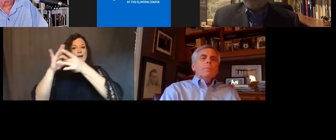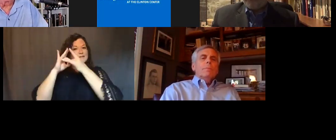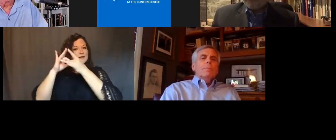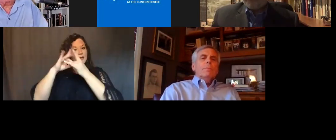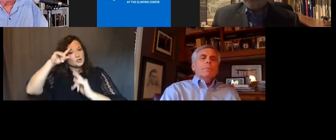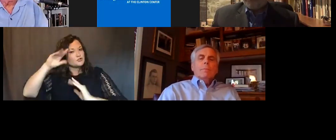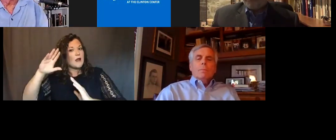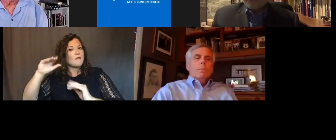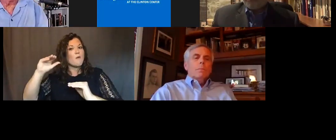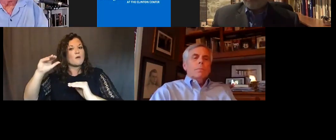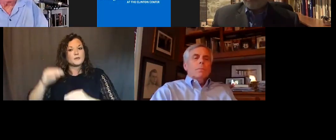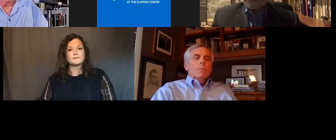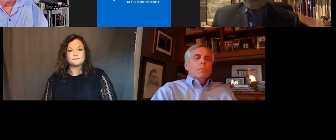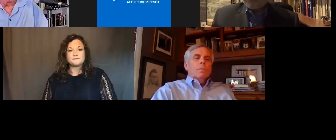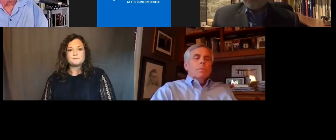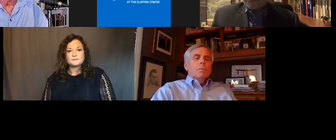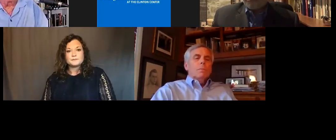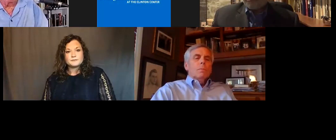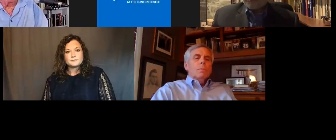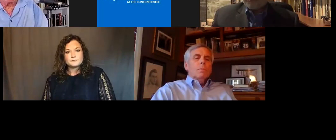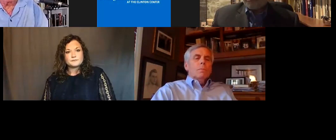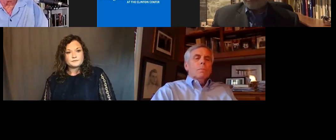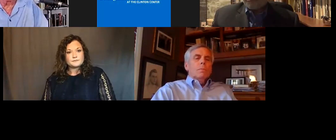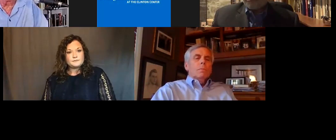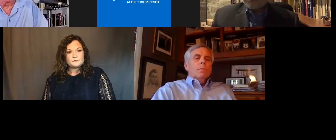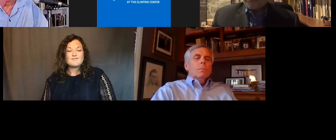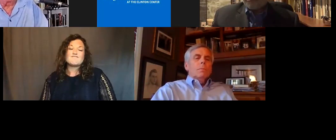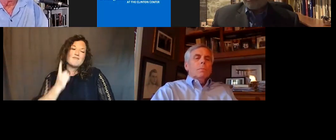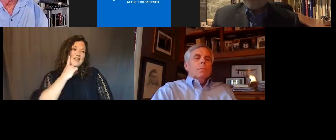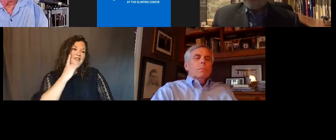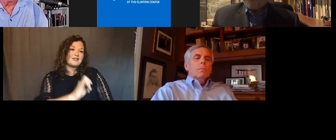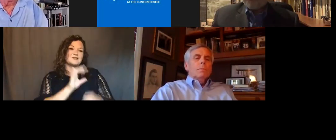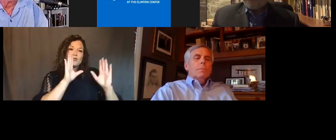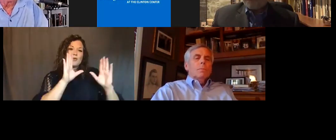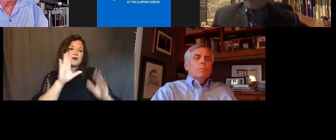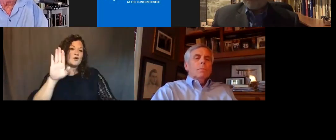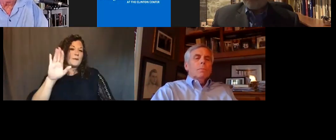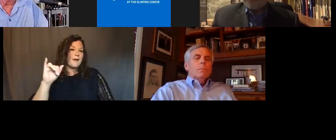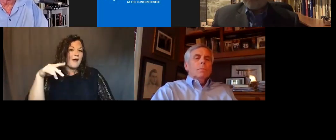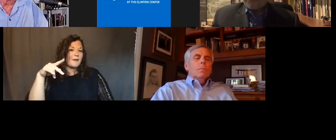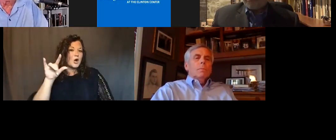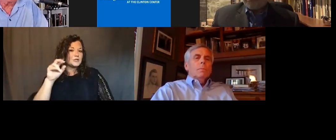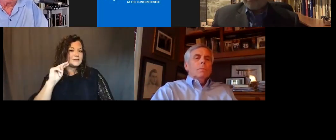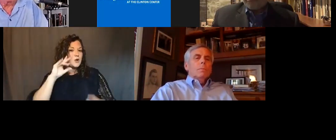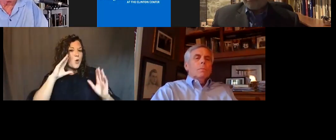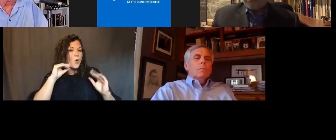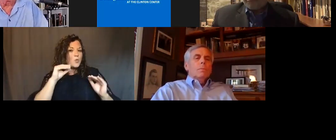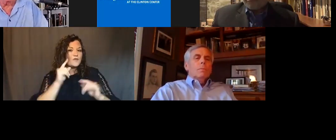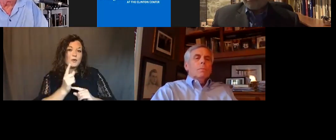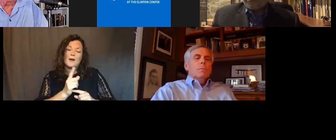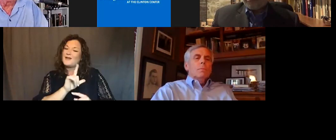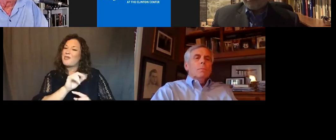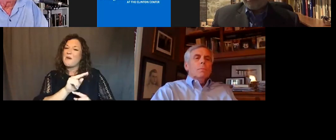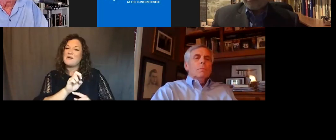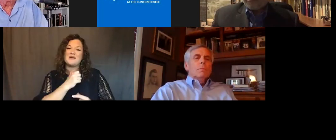Well, I think that's a wonderful, bipartisan, hopeful moment. Lonnie, I really always love